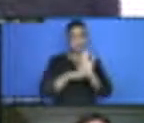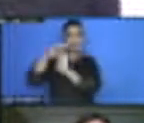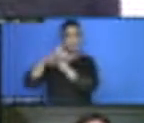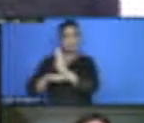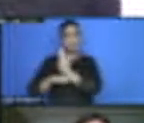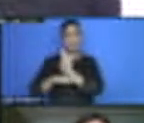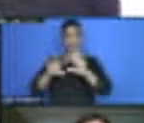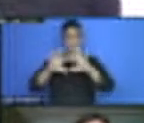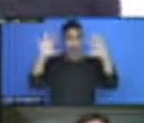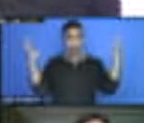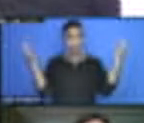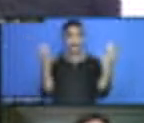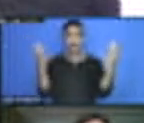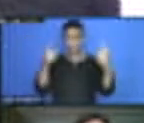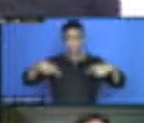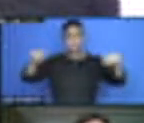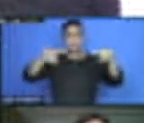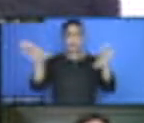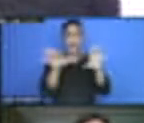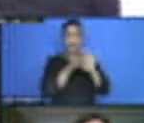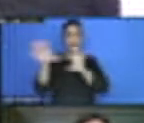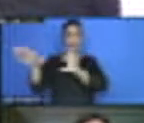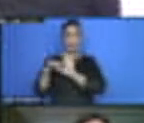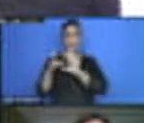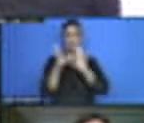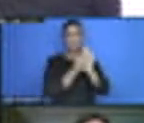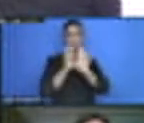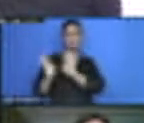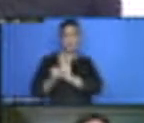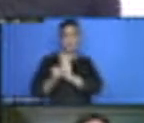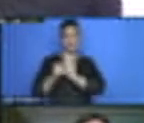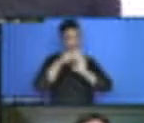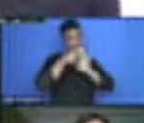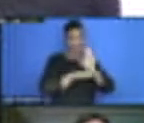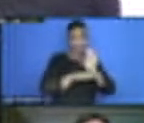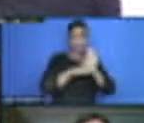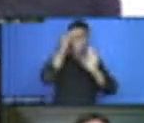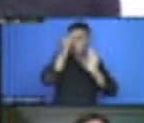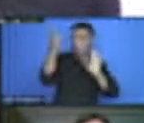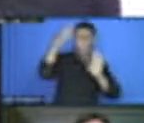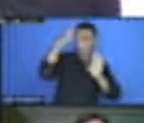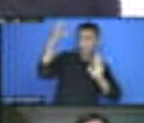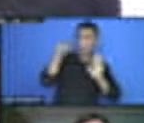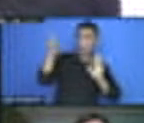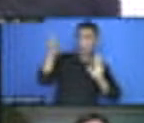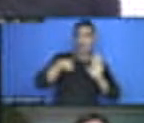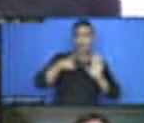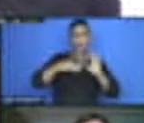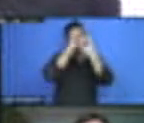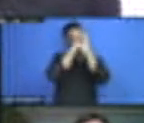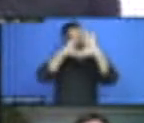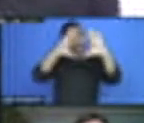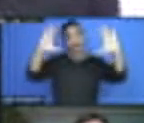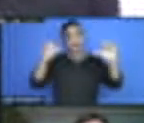as well as on the African continent, to inform government leaders on the world we want. So this speaks to the slogan